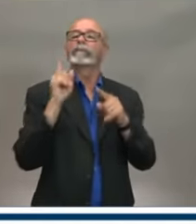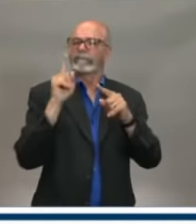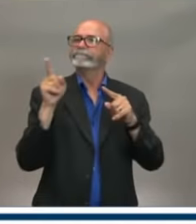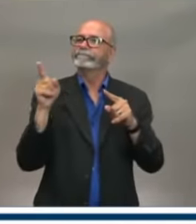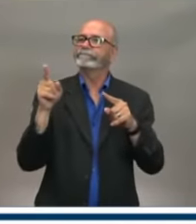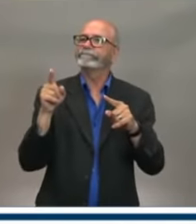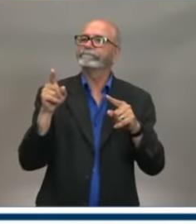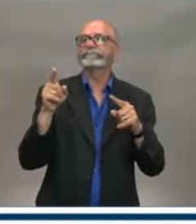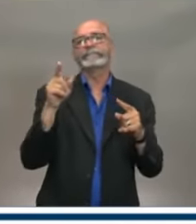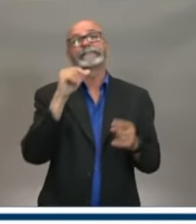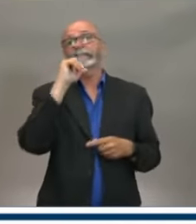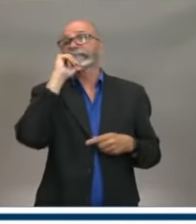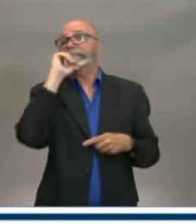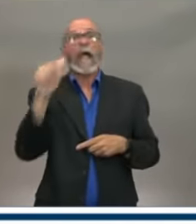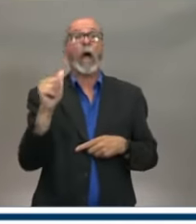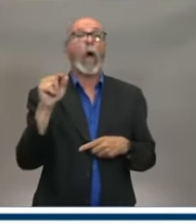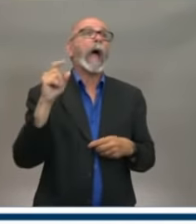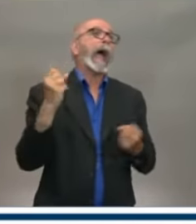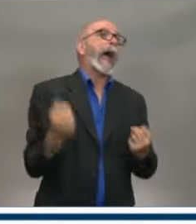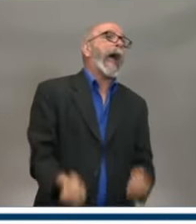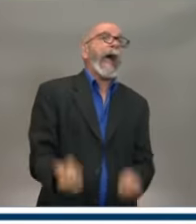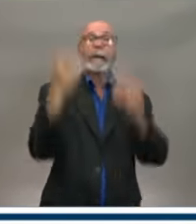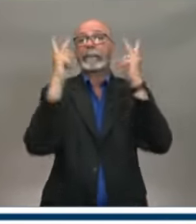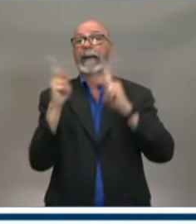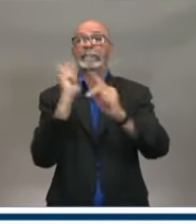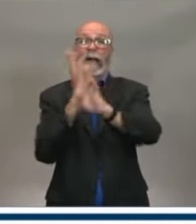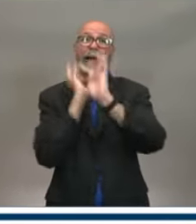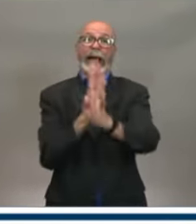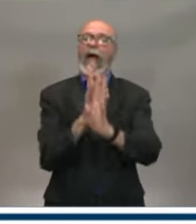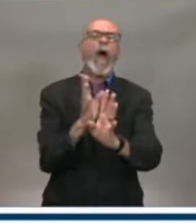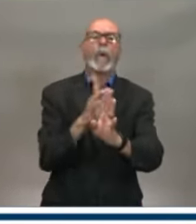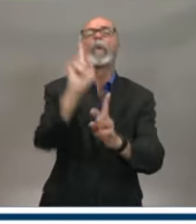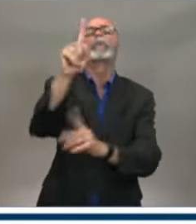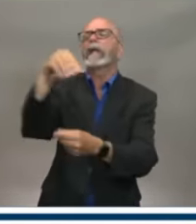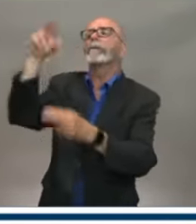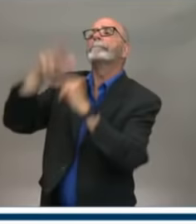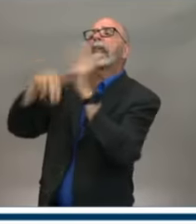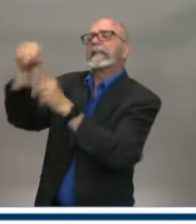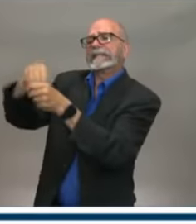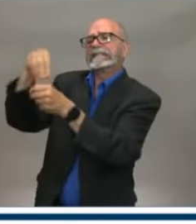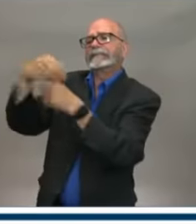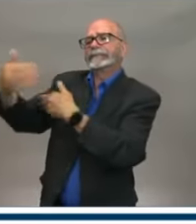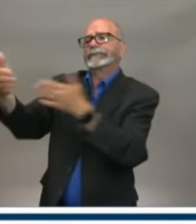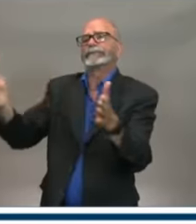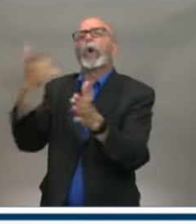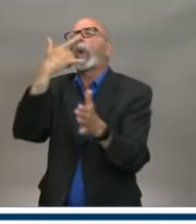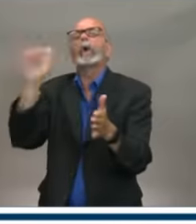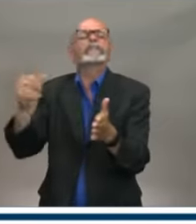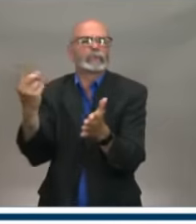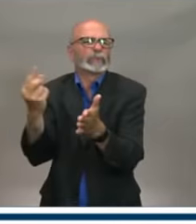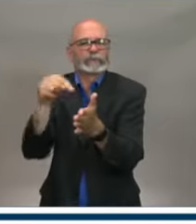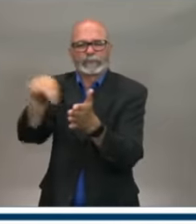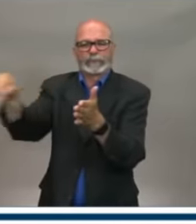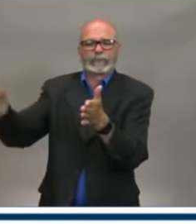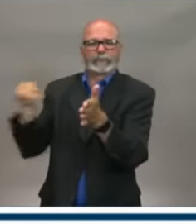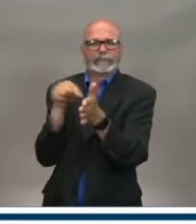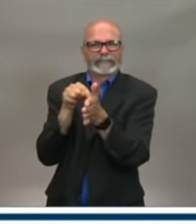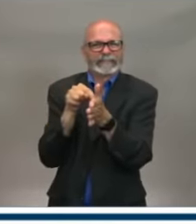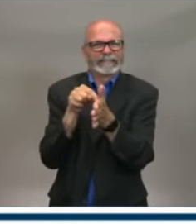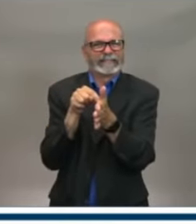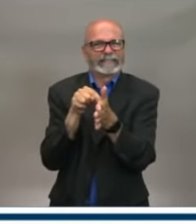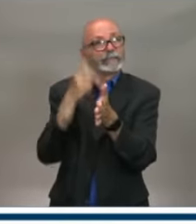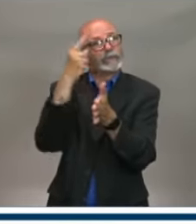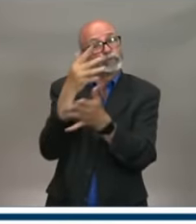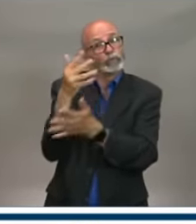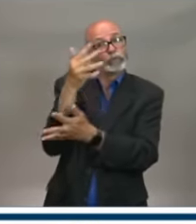the number of people that get together, but the type of activity that they're doing and the settings. And so social settings have very